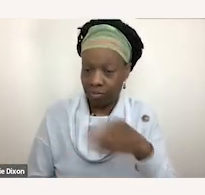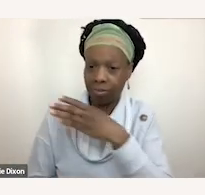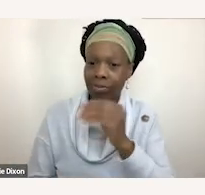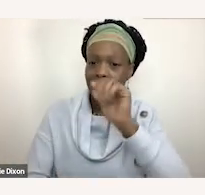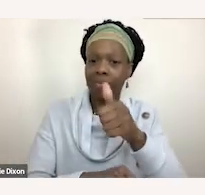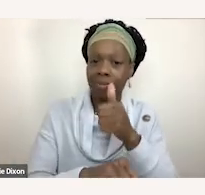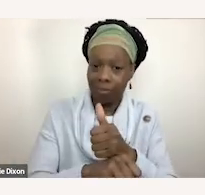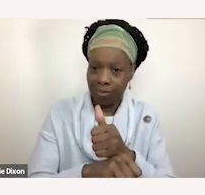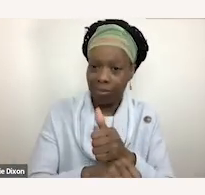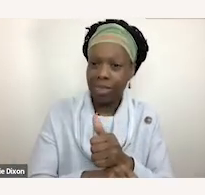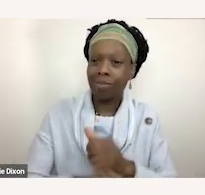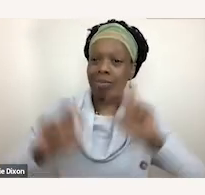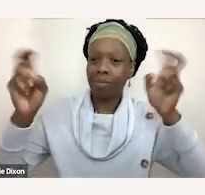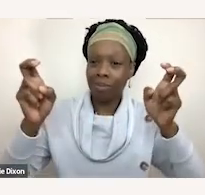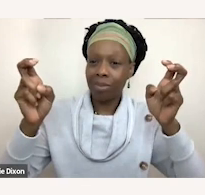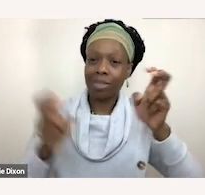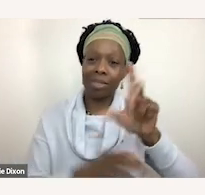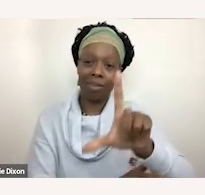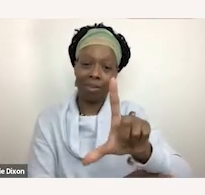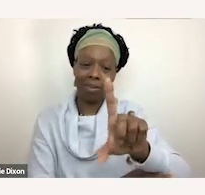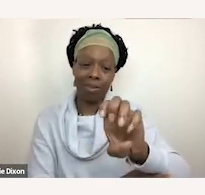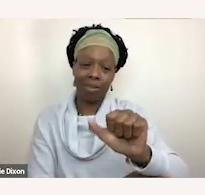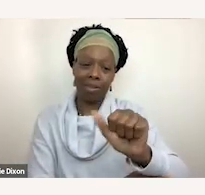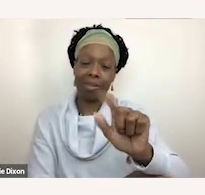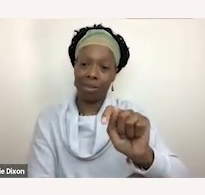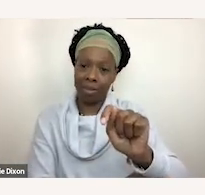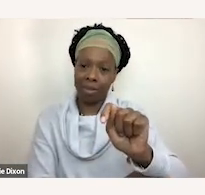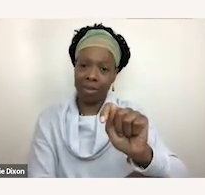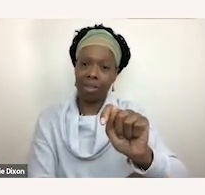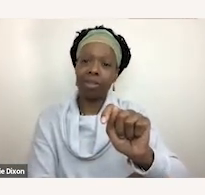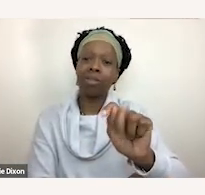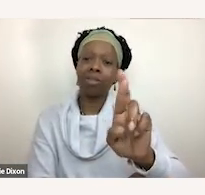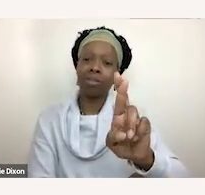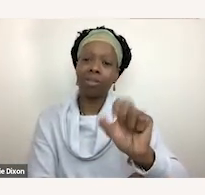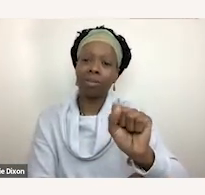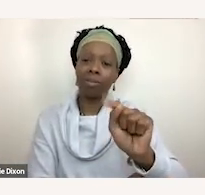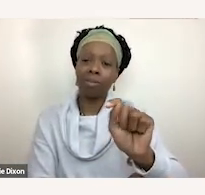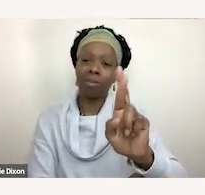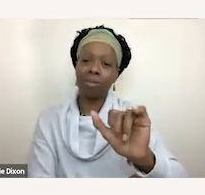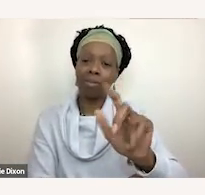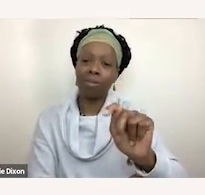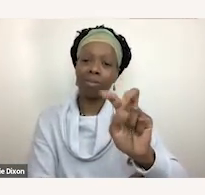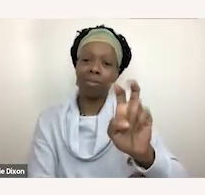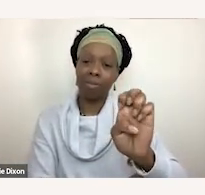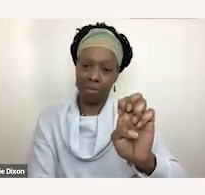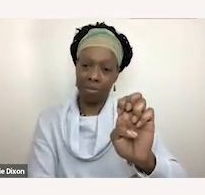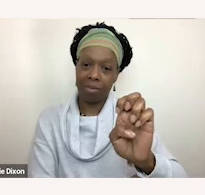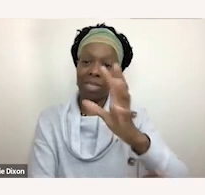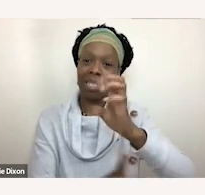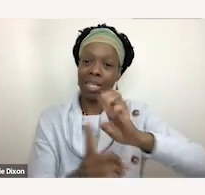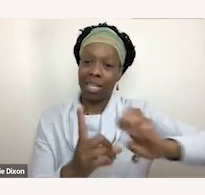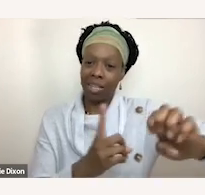restrictive environment which is still used today and also requires that a child's progress be